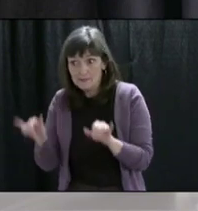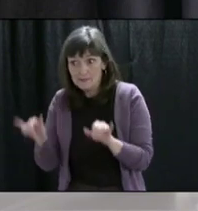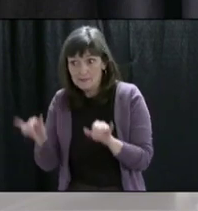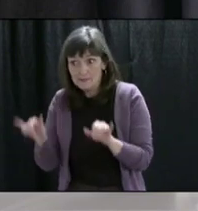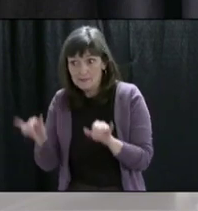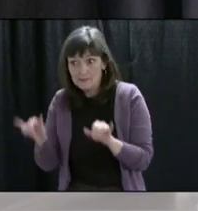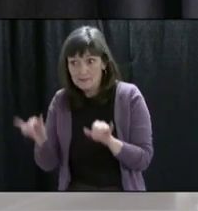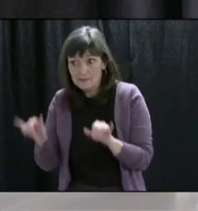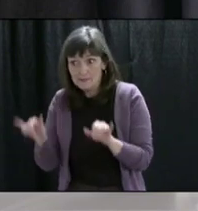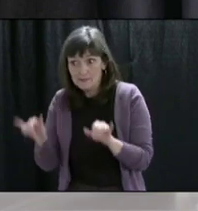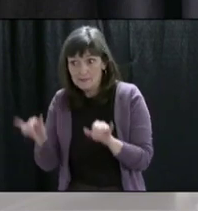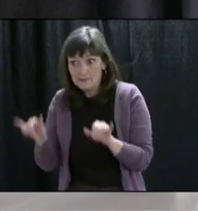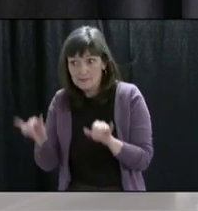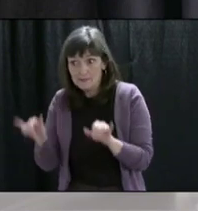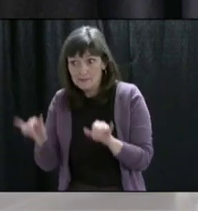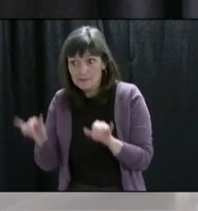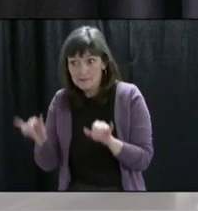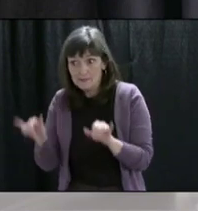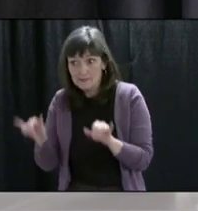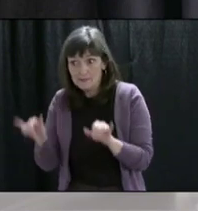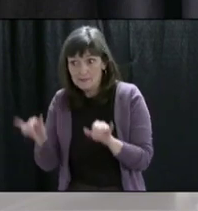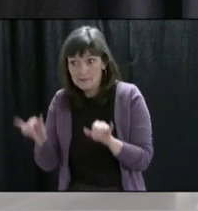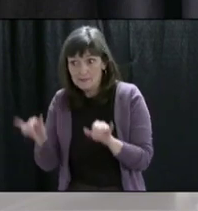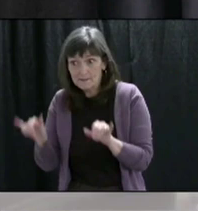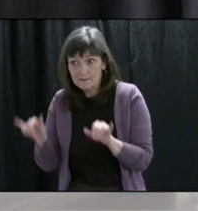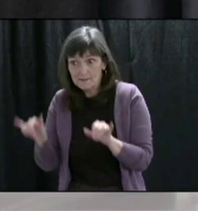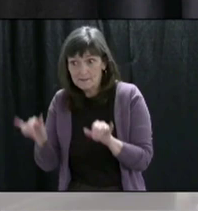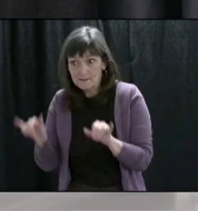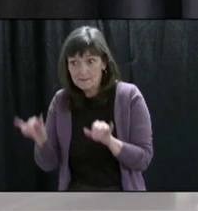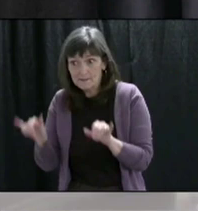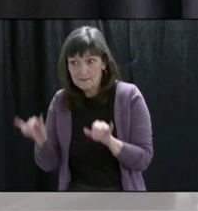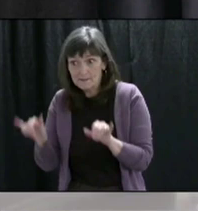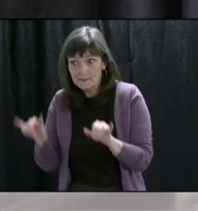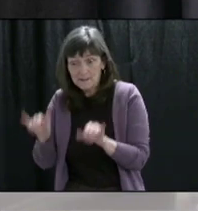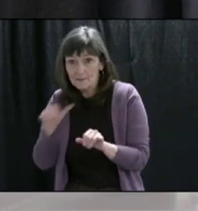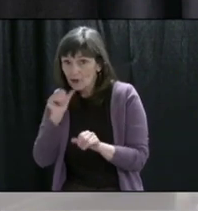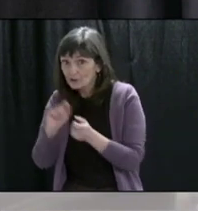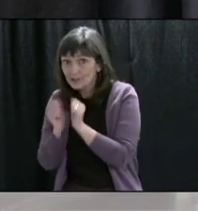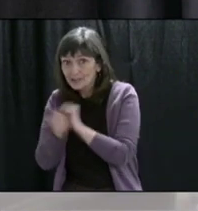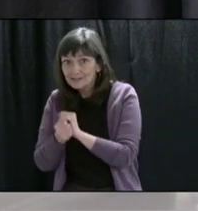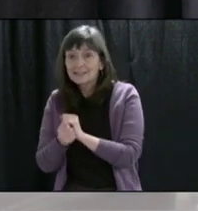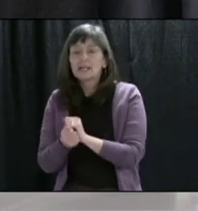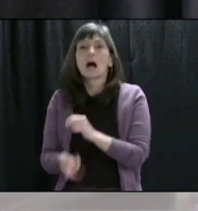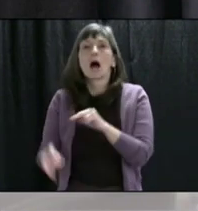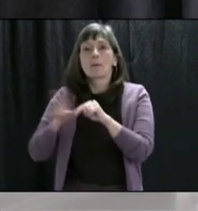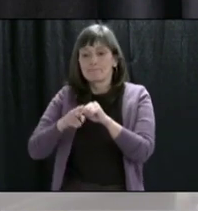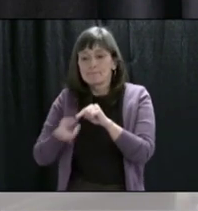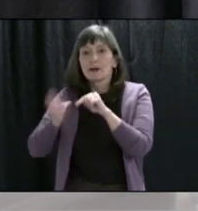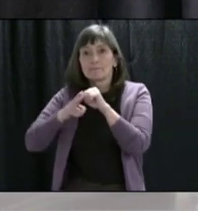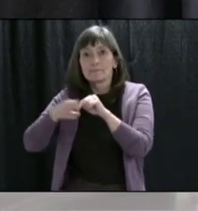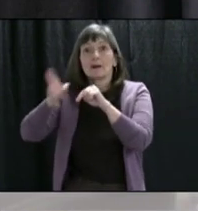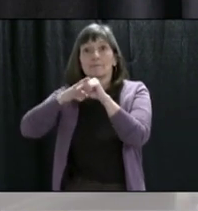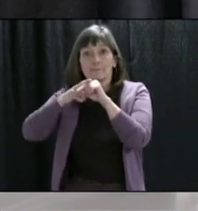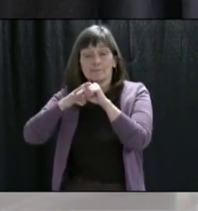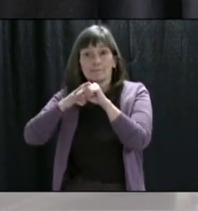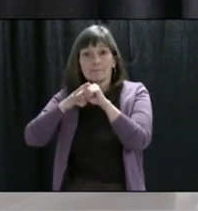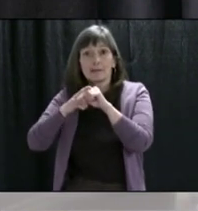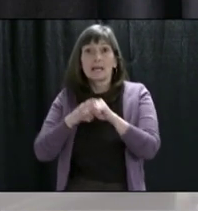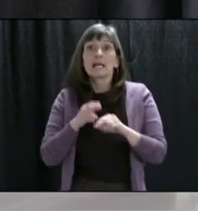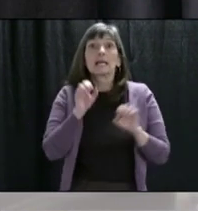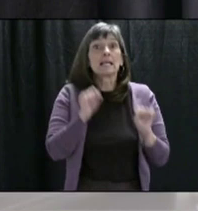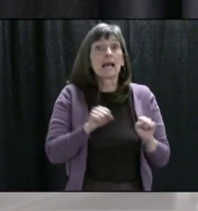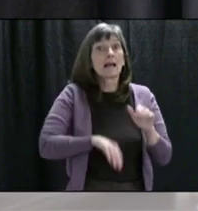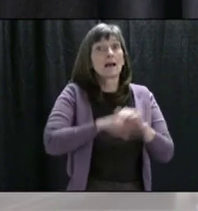escalates to $2,500 a day for an